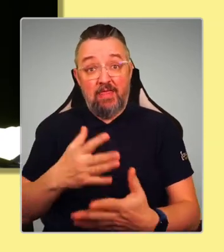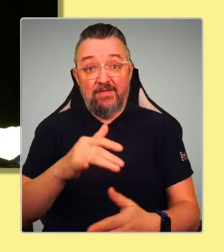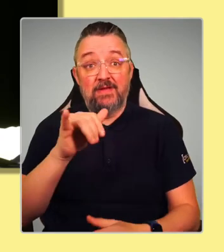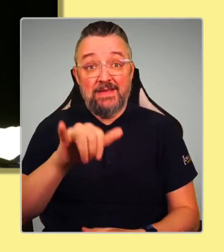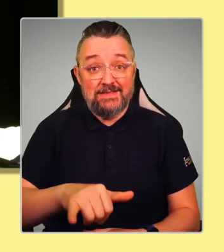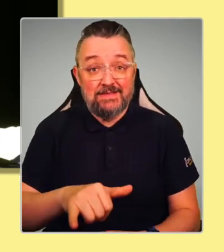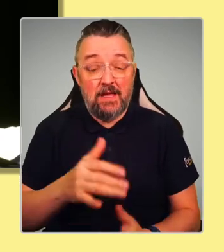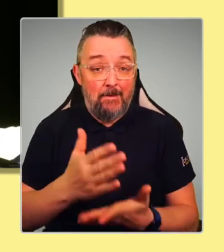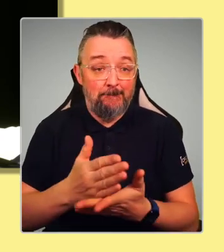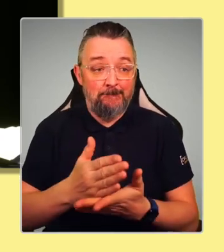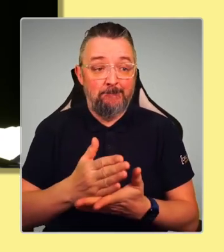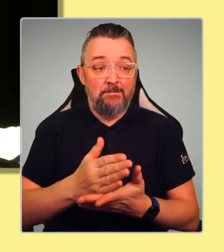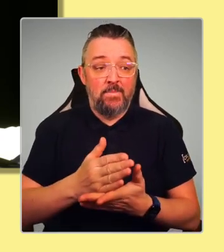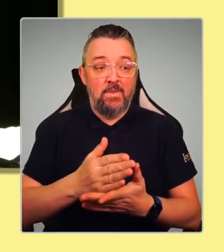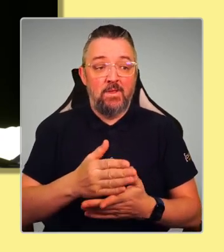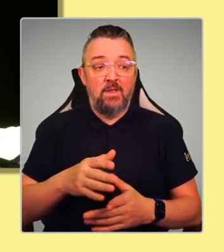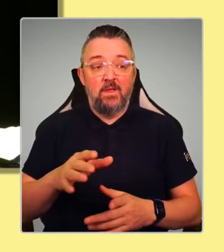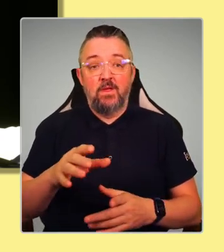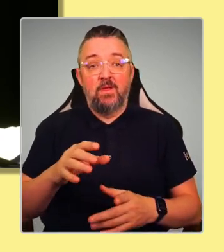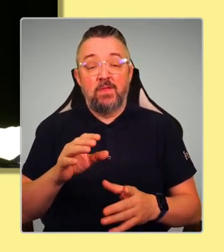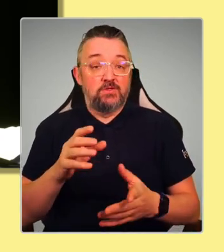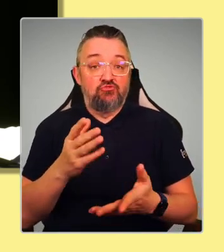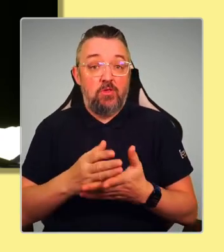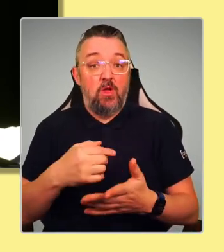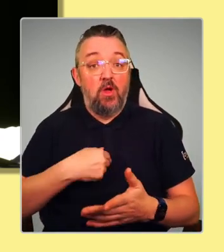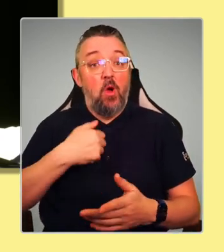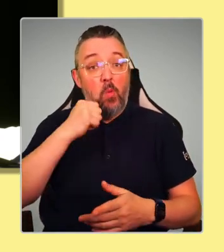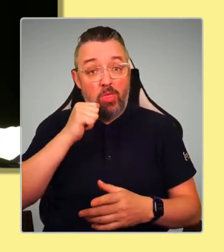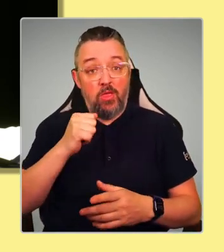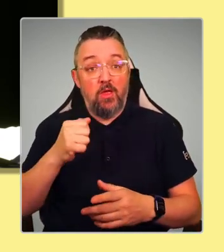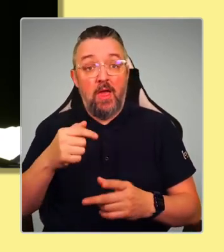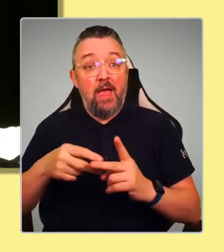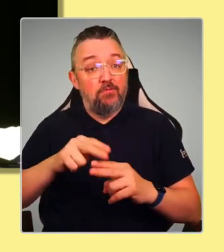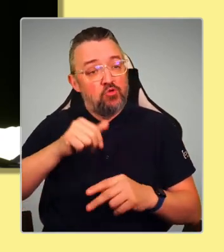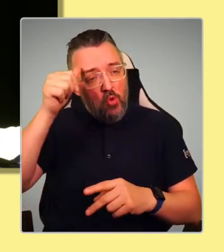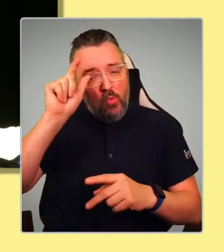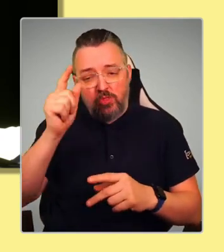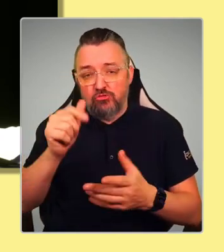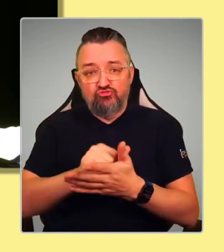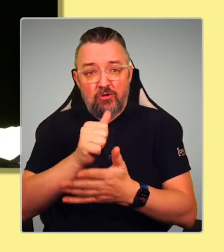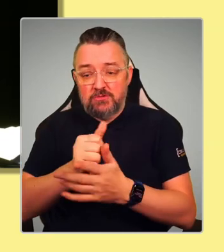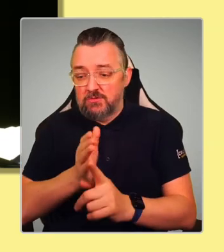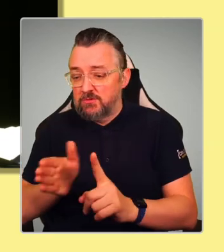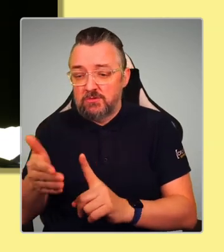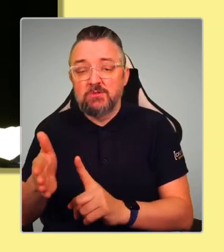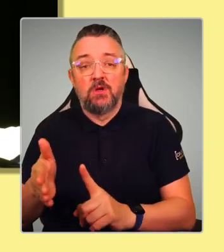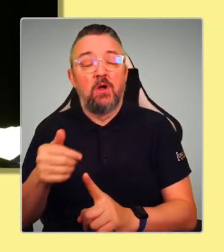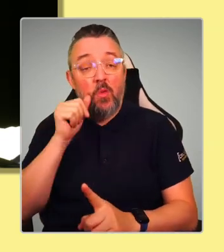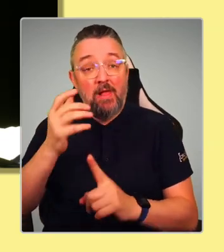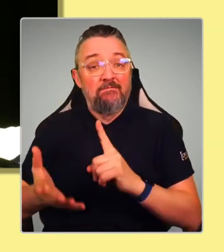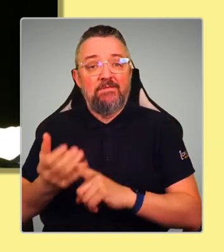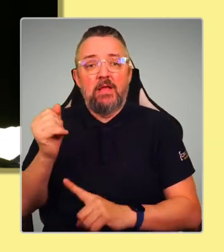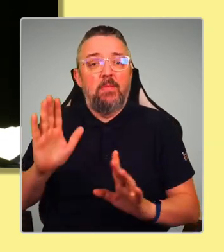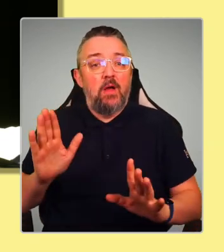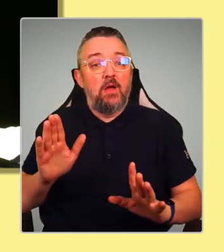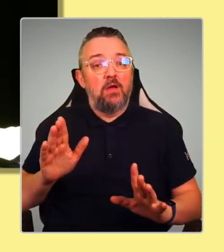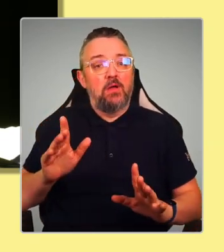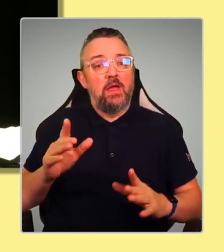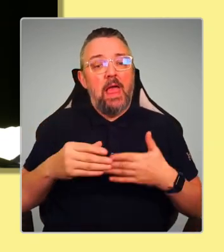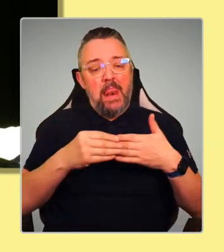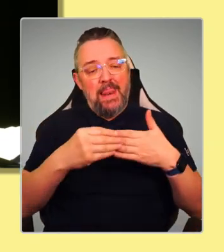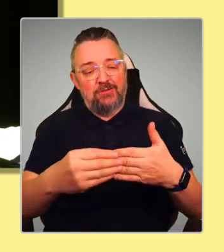was, I promise you, we would have found it. But strong leadership is important. It's not just leadership, though. It's building the right team